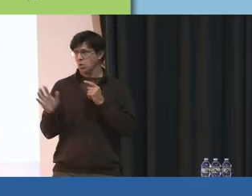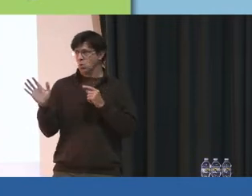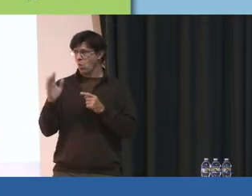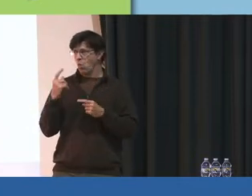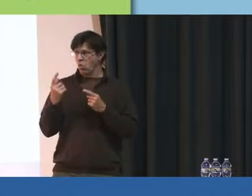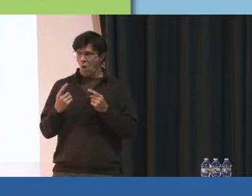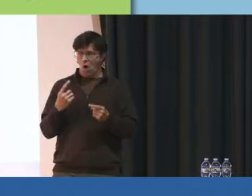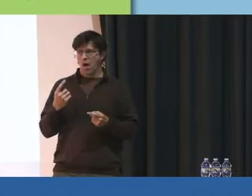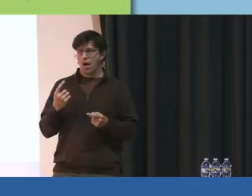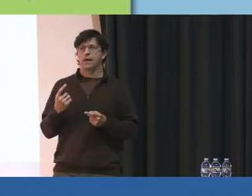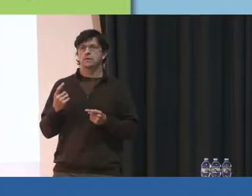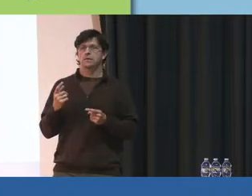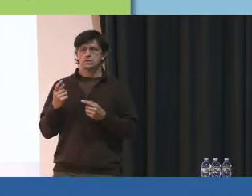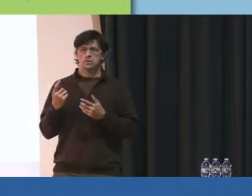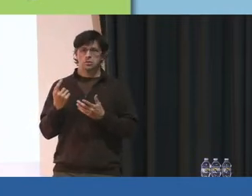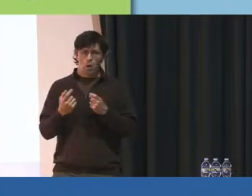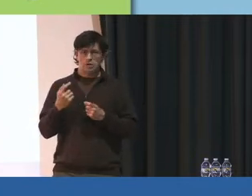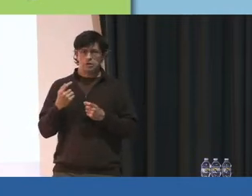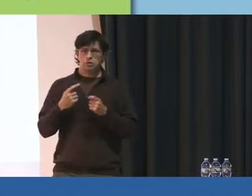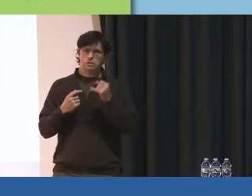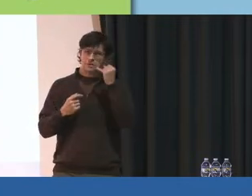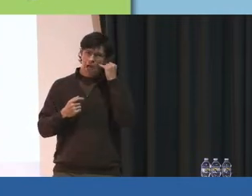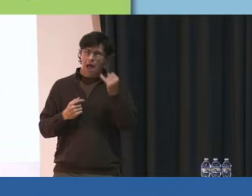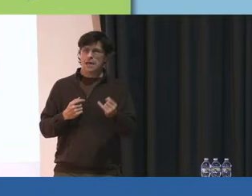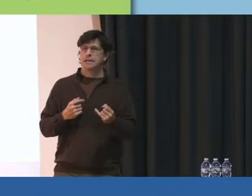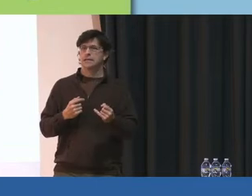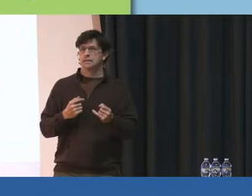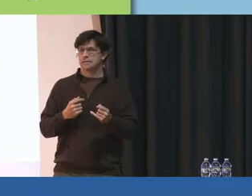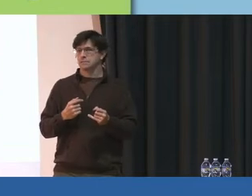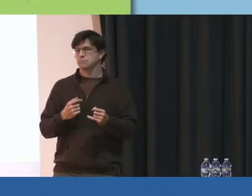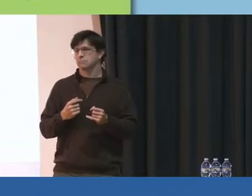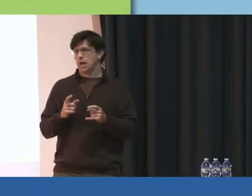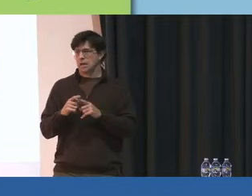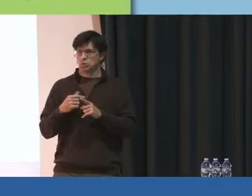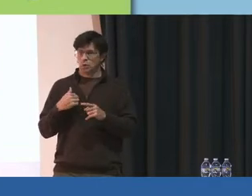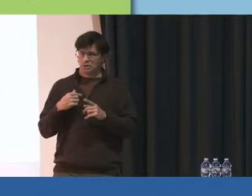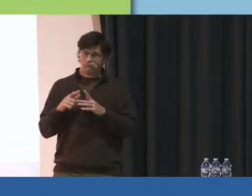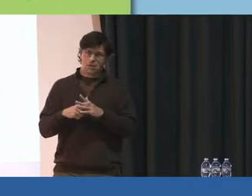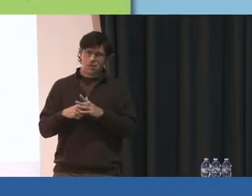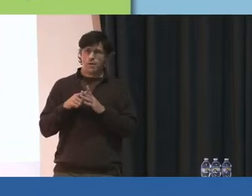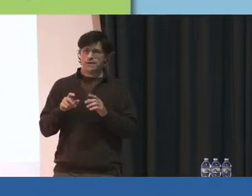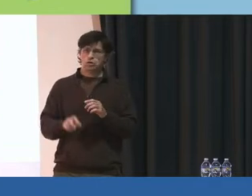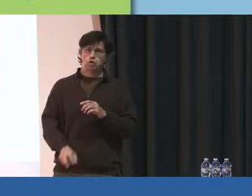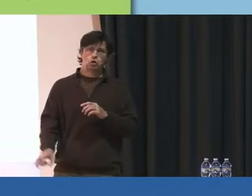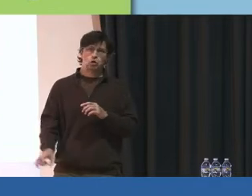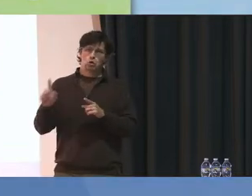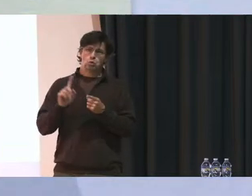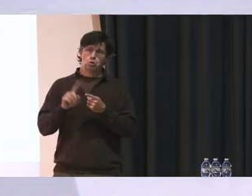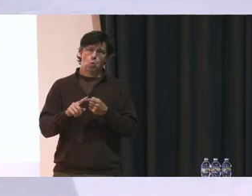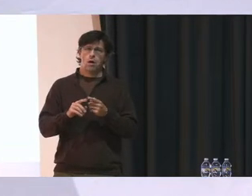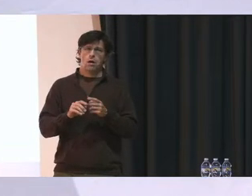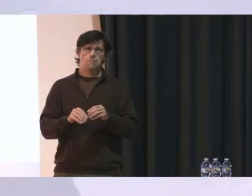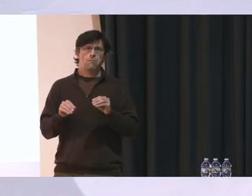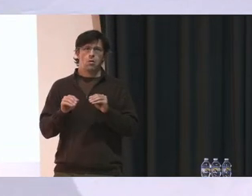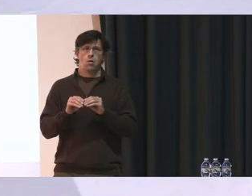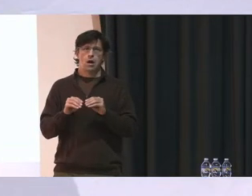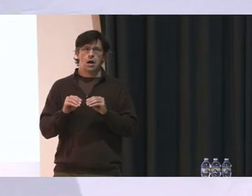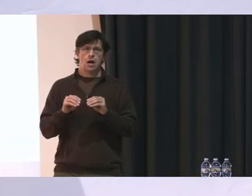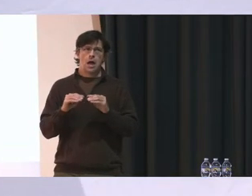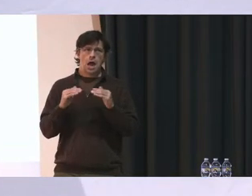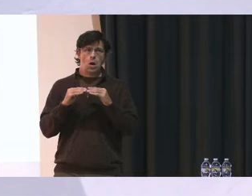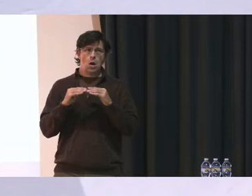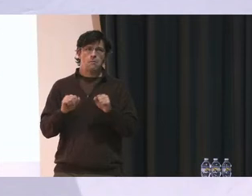thoughts, your questions, your ideas as we embark on this journey towards a more equitable and